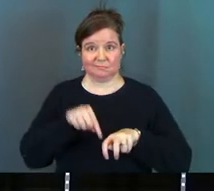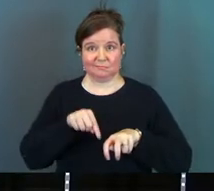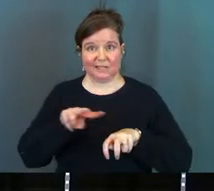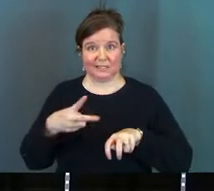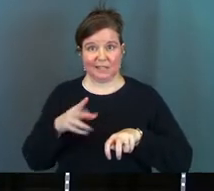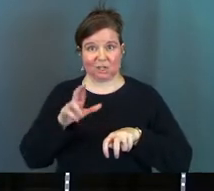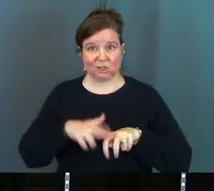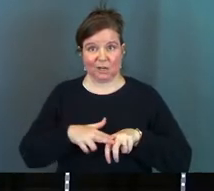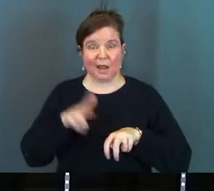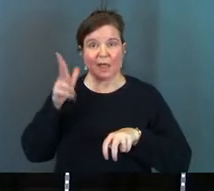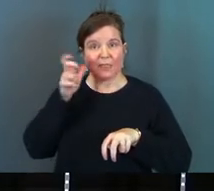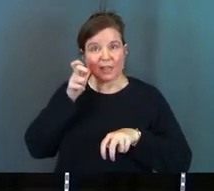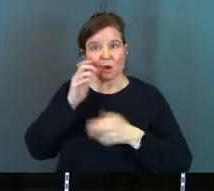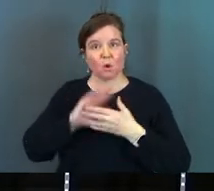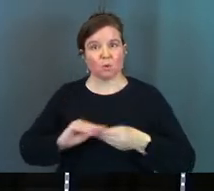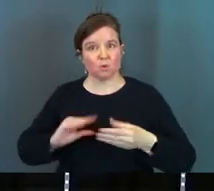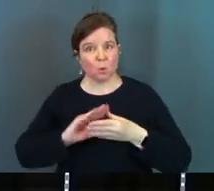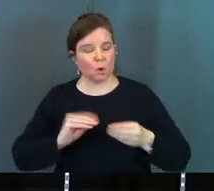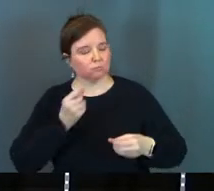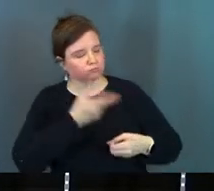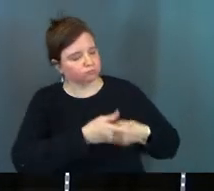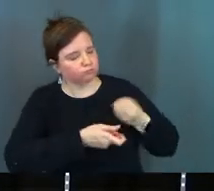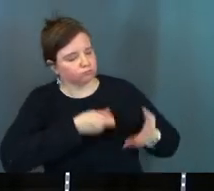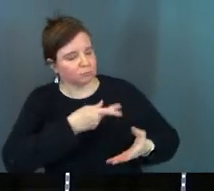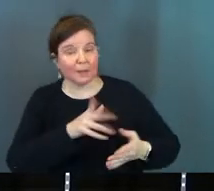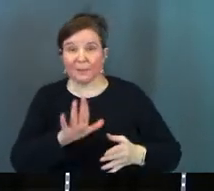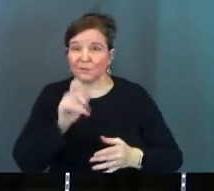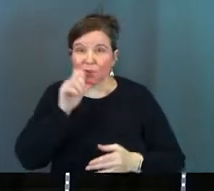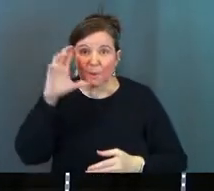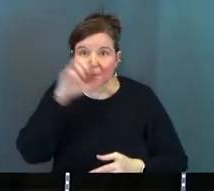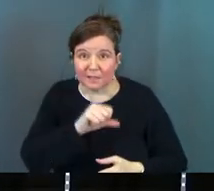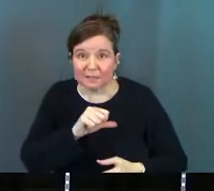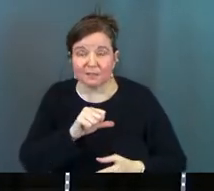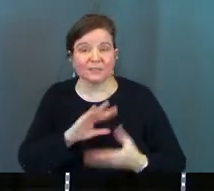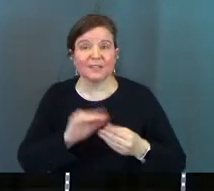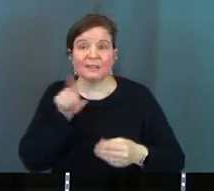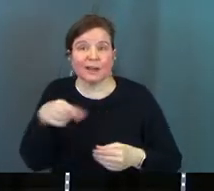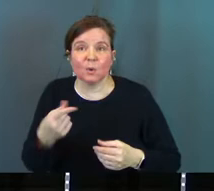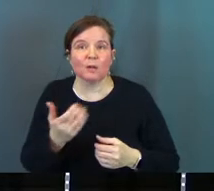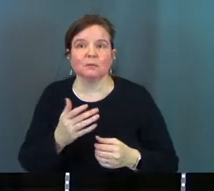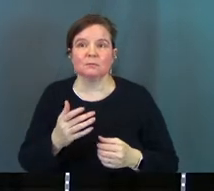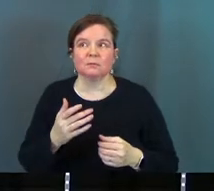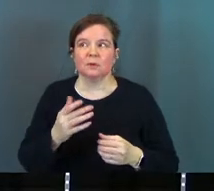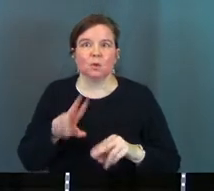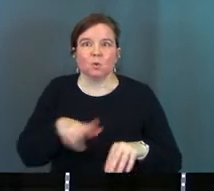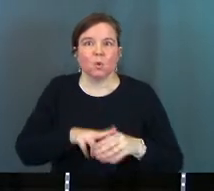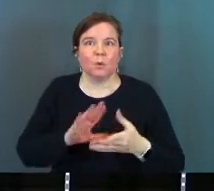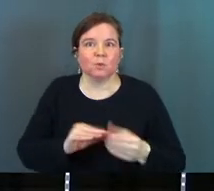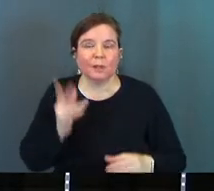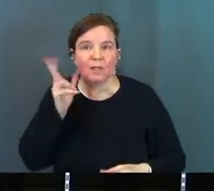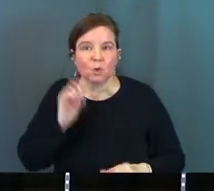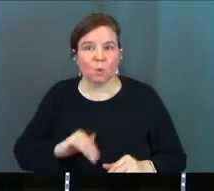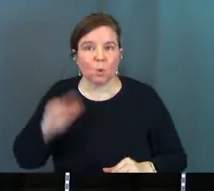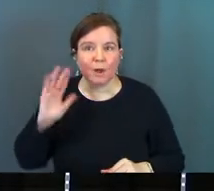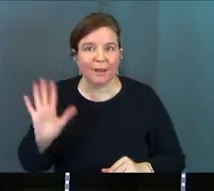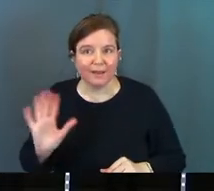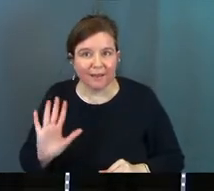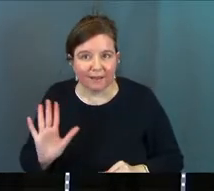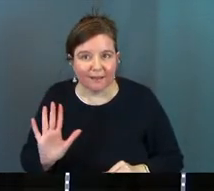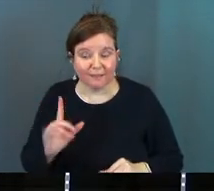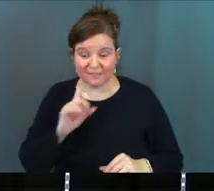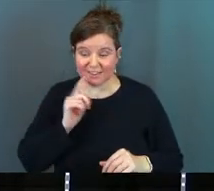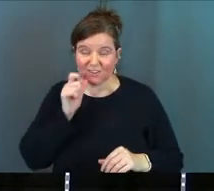they hear the stories from them. But the stories, and don't miss this, the stories aren't just any stories that they hear growing up from them, right?